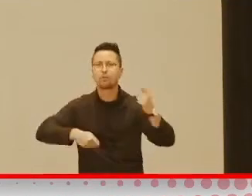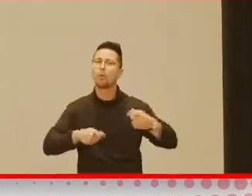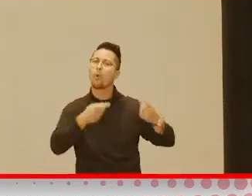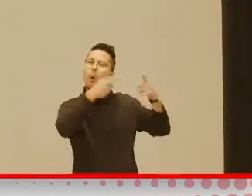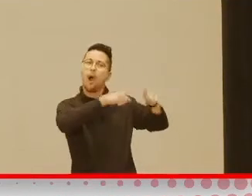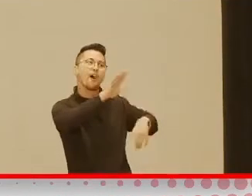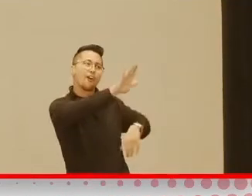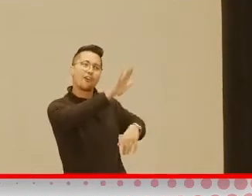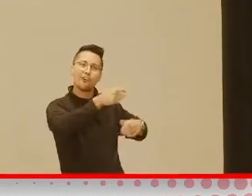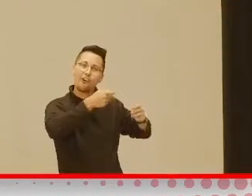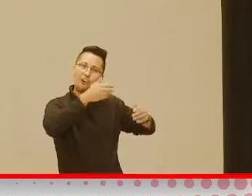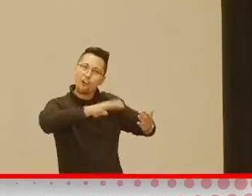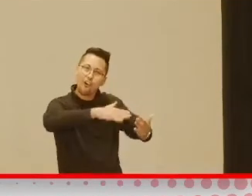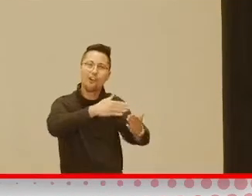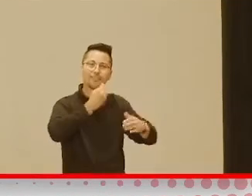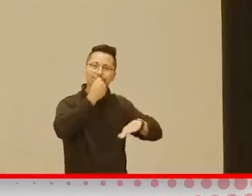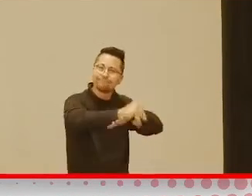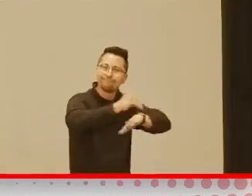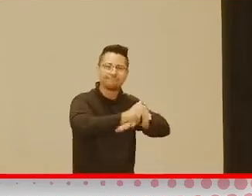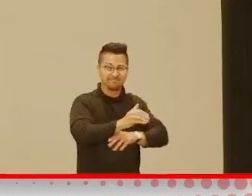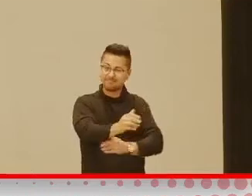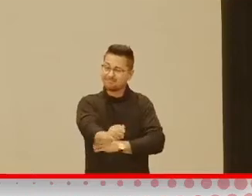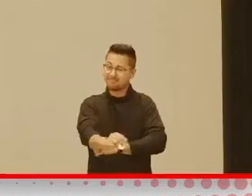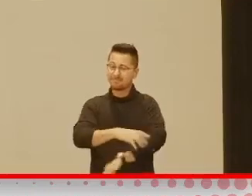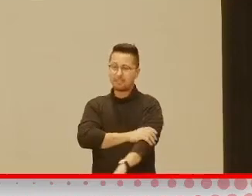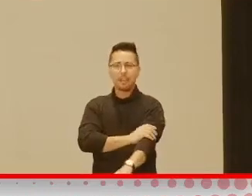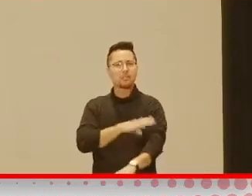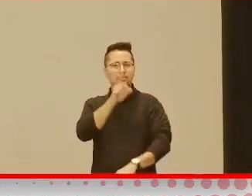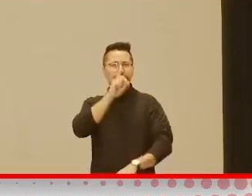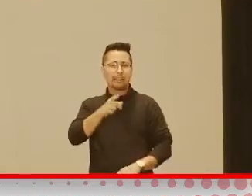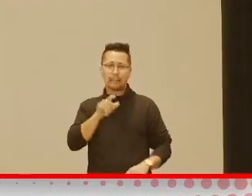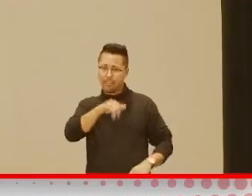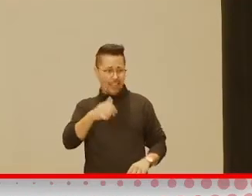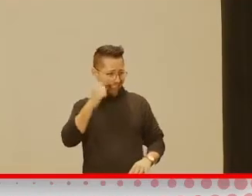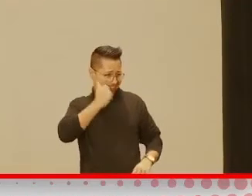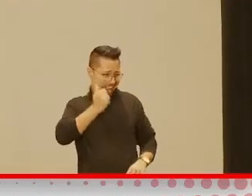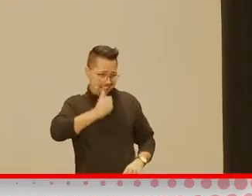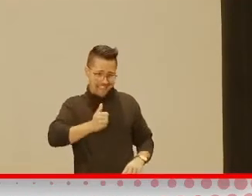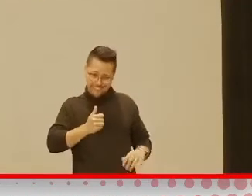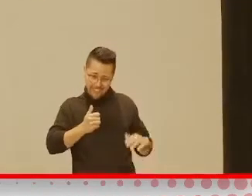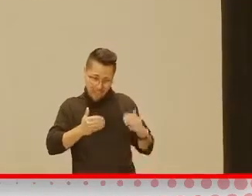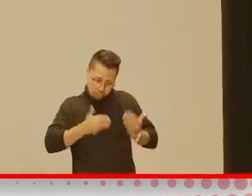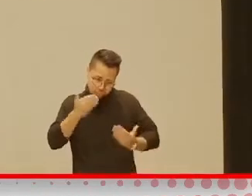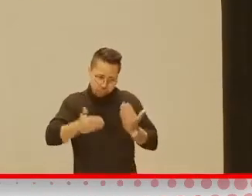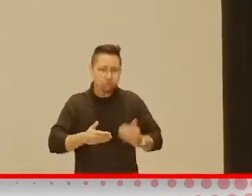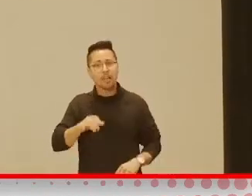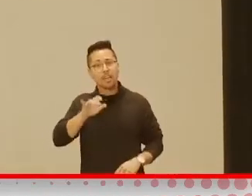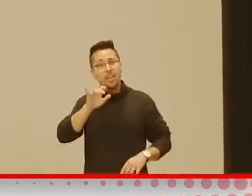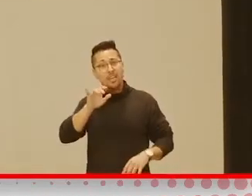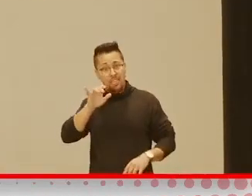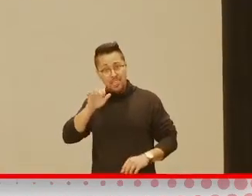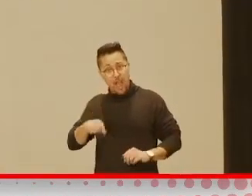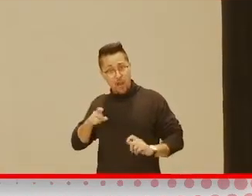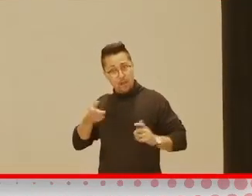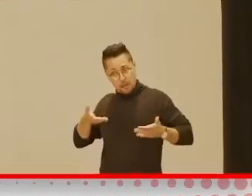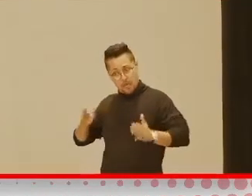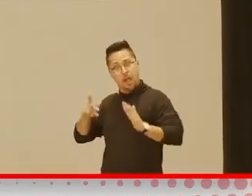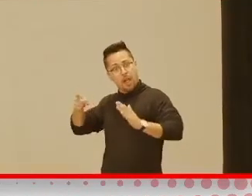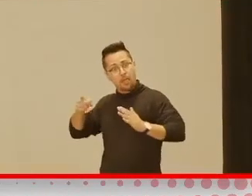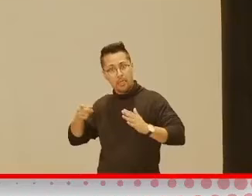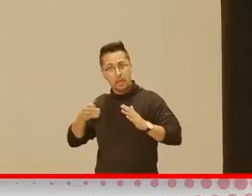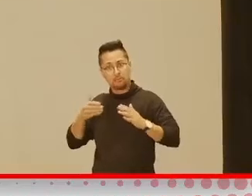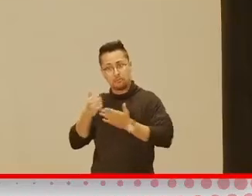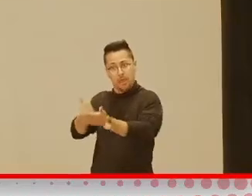dinner together. You know, there's things you can do in your everyday routines that's going to help them develop and make